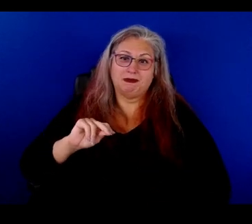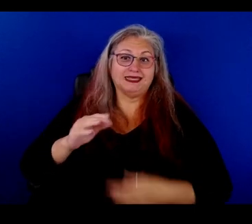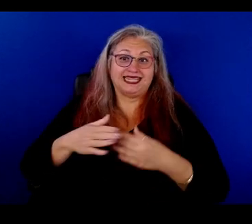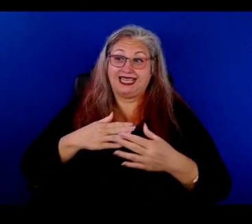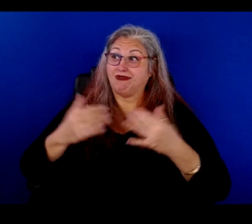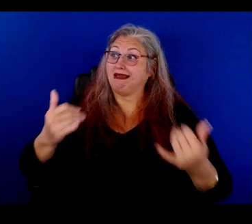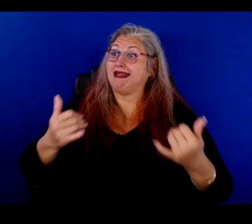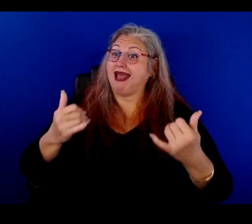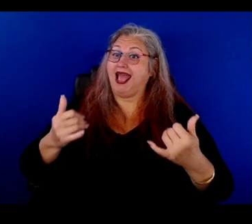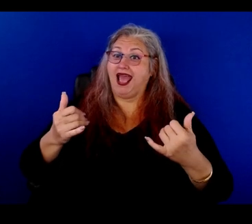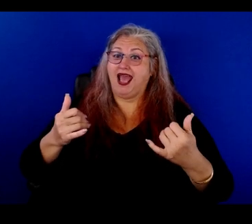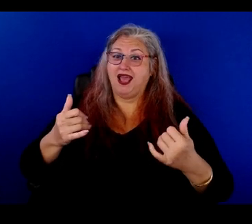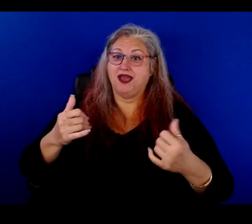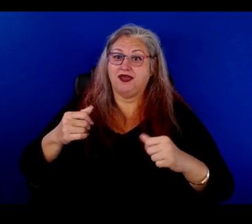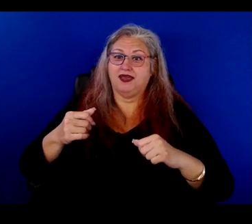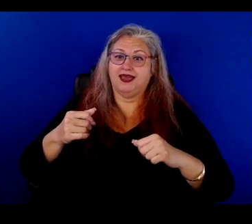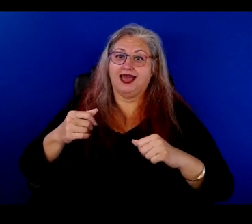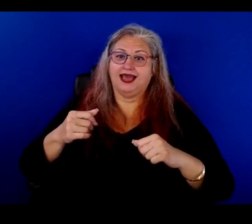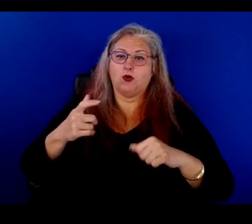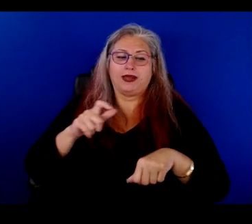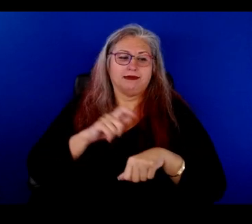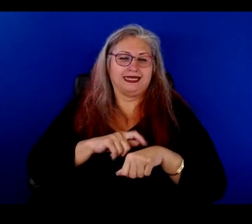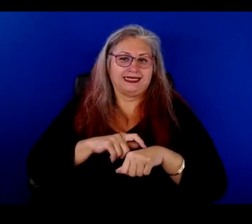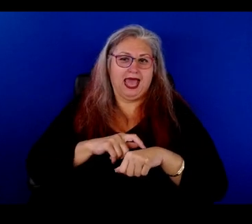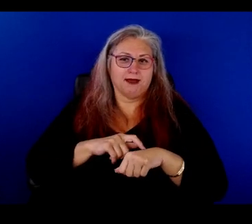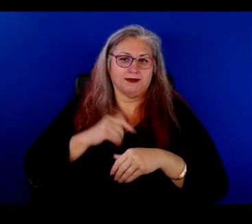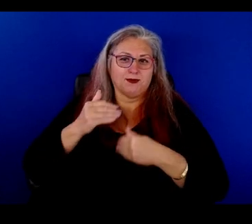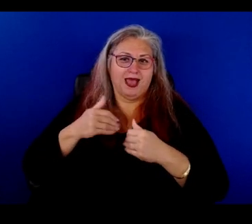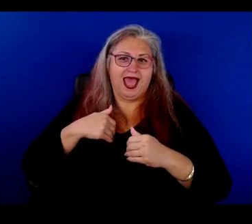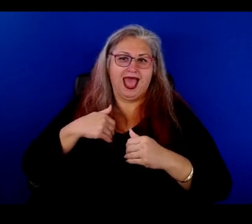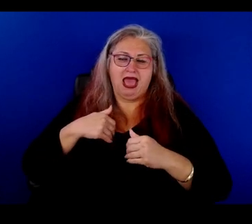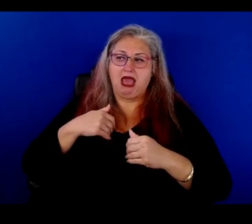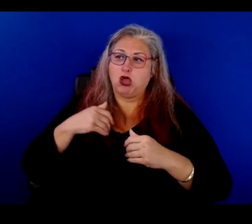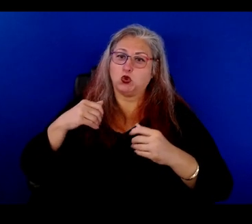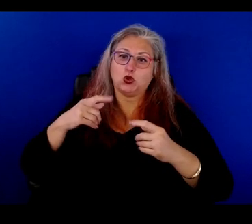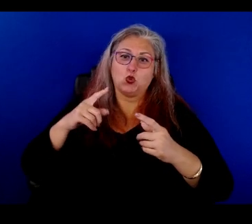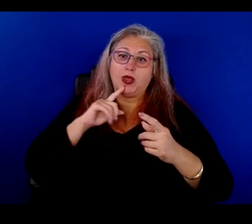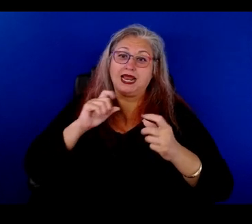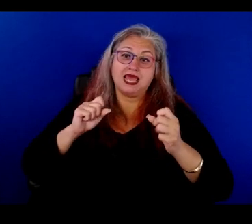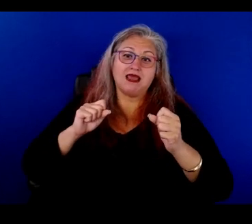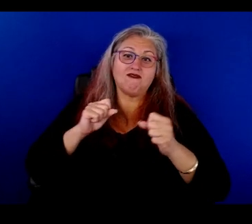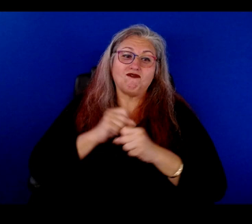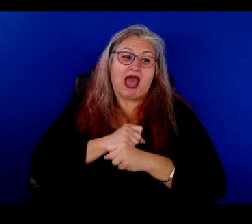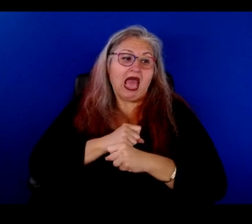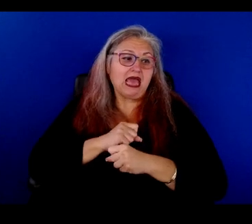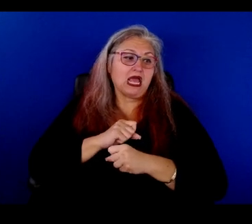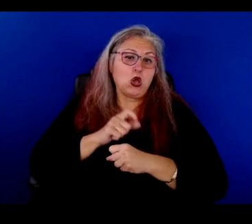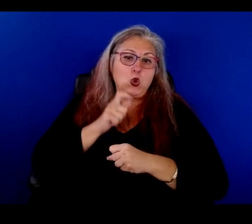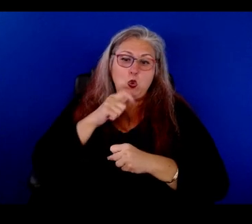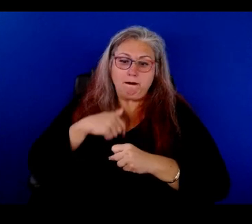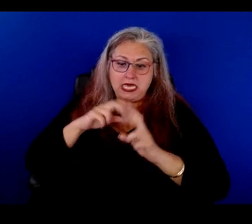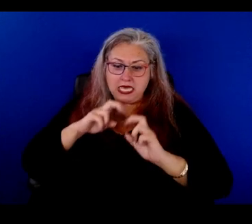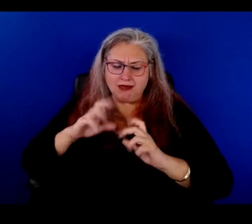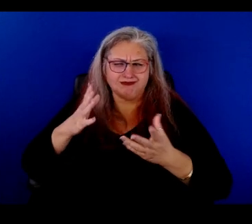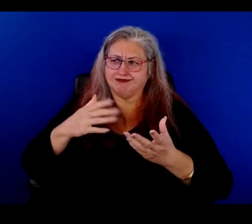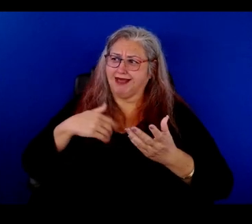now as, um, as time goes on, I've, I've never fought anything about being myself. I didn't know who else to be.